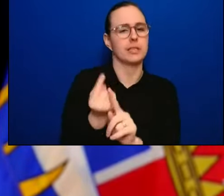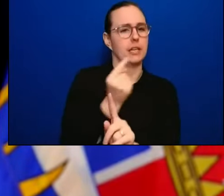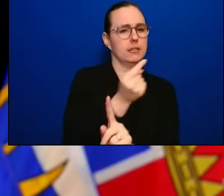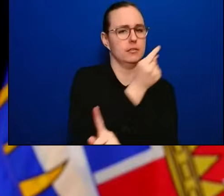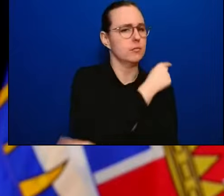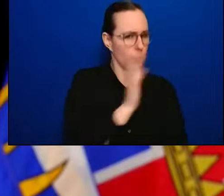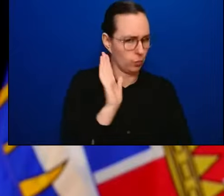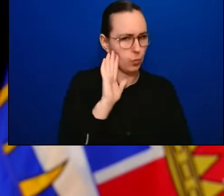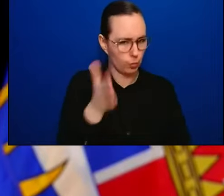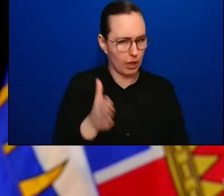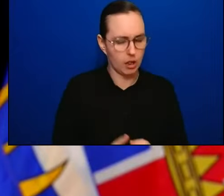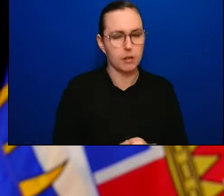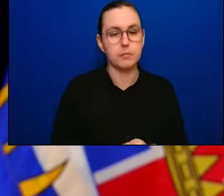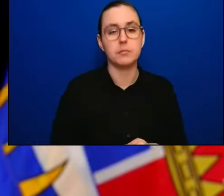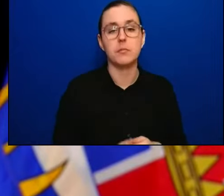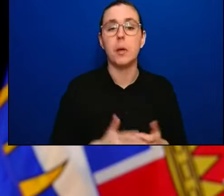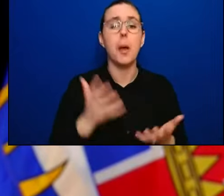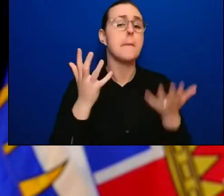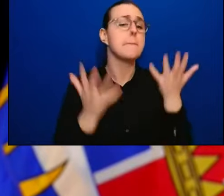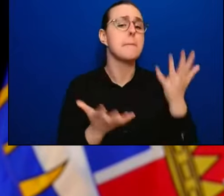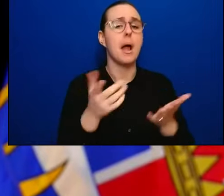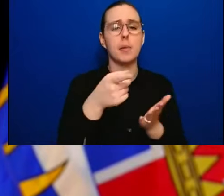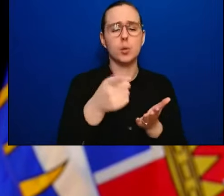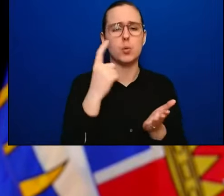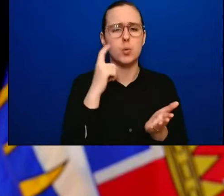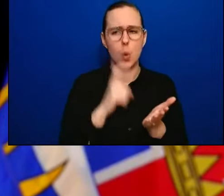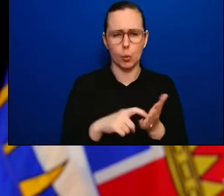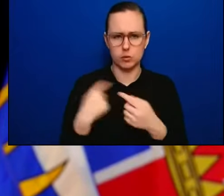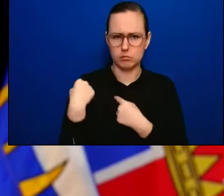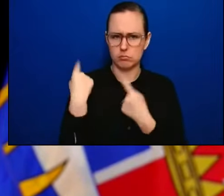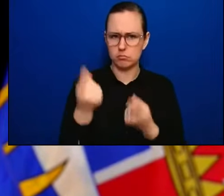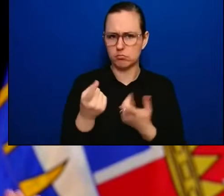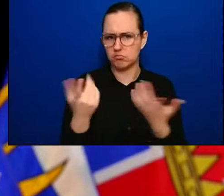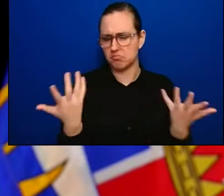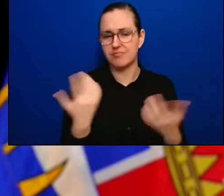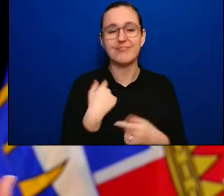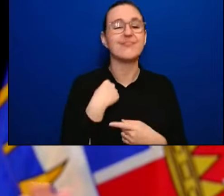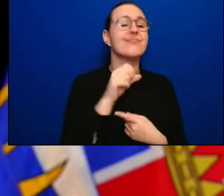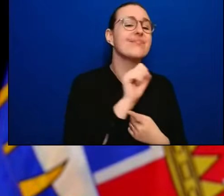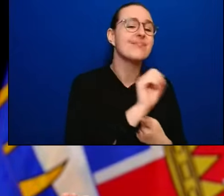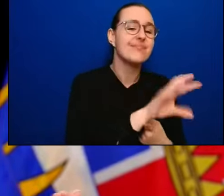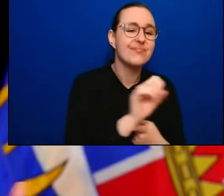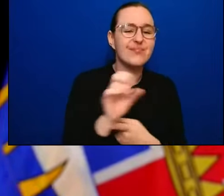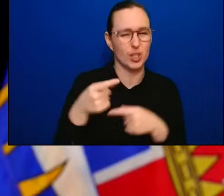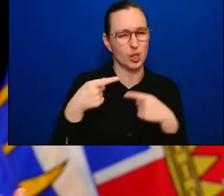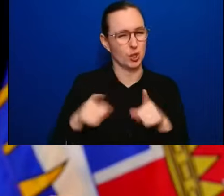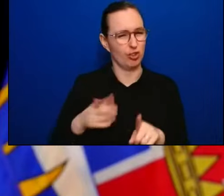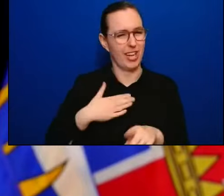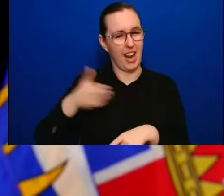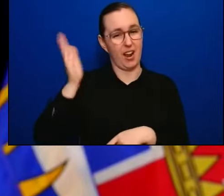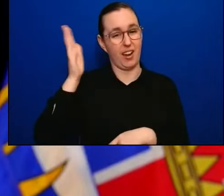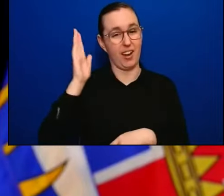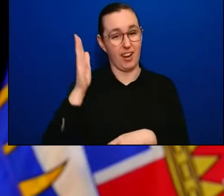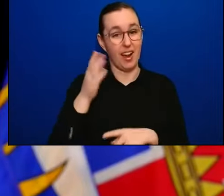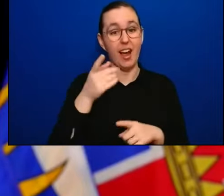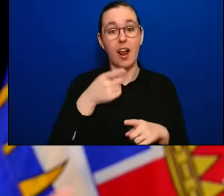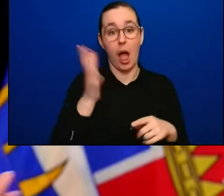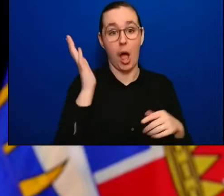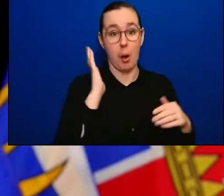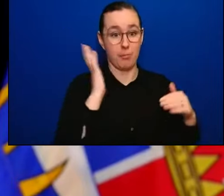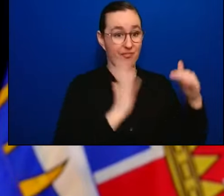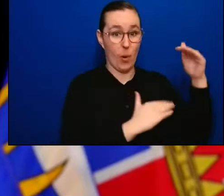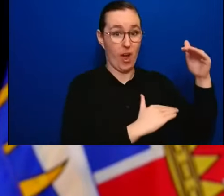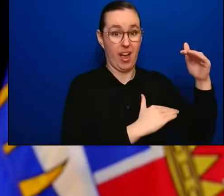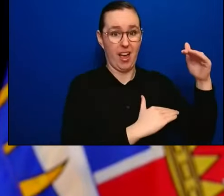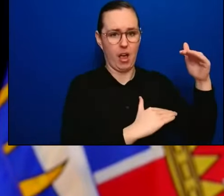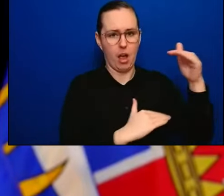may recall some days we've taken off X number of cases and because we do periodic data reviews. Now